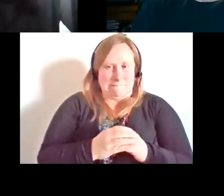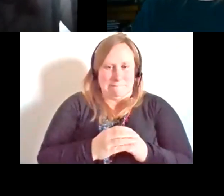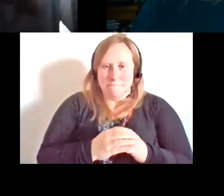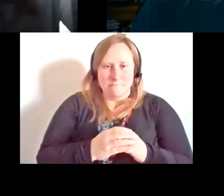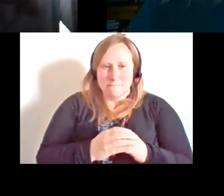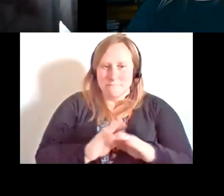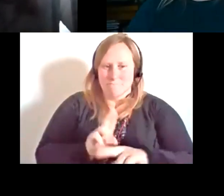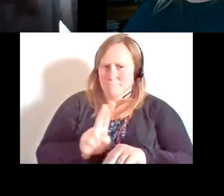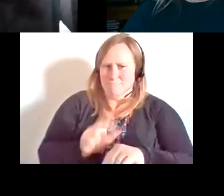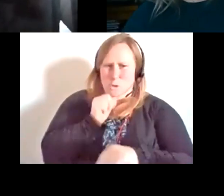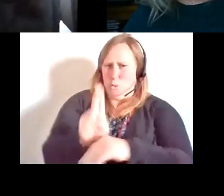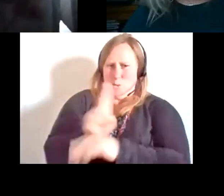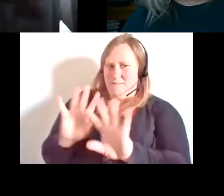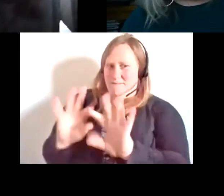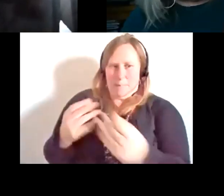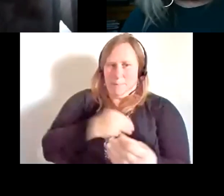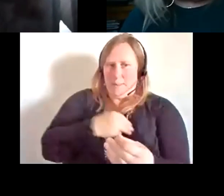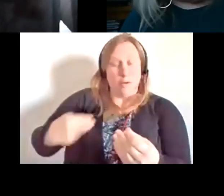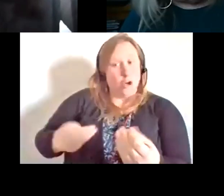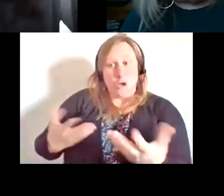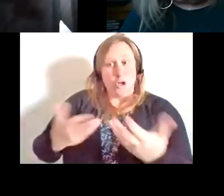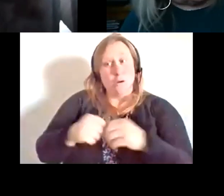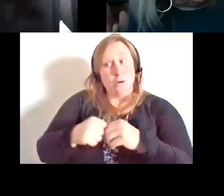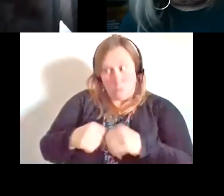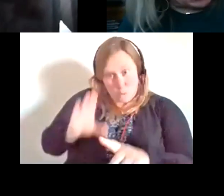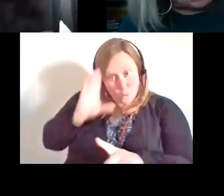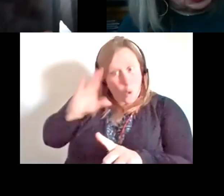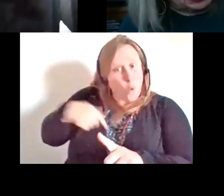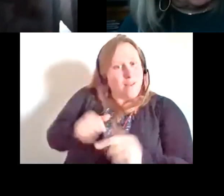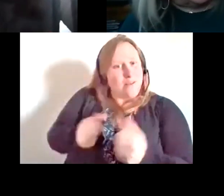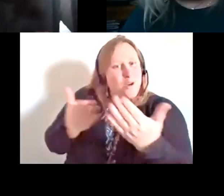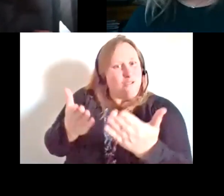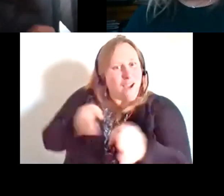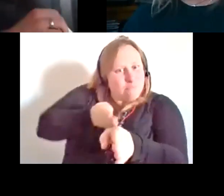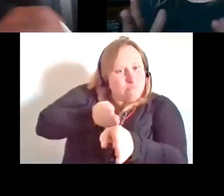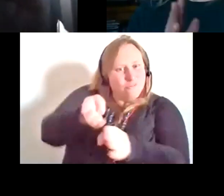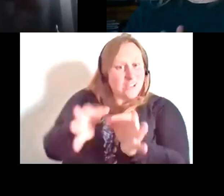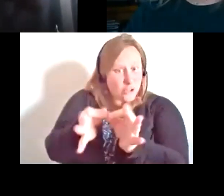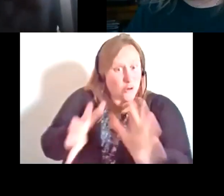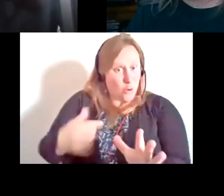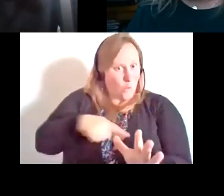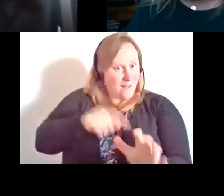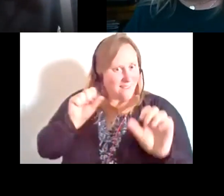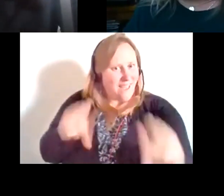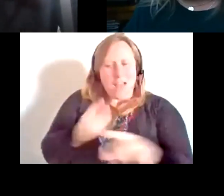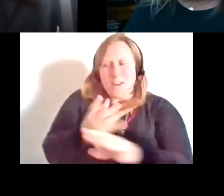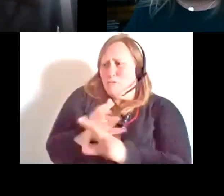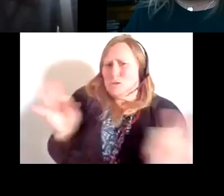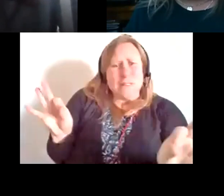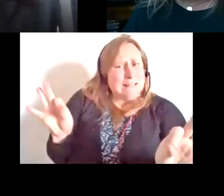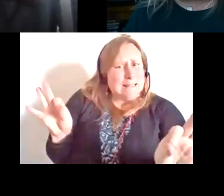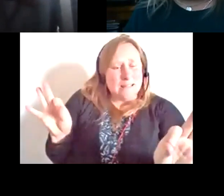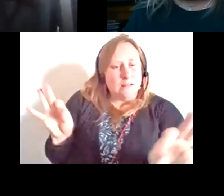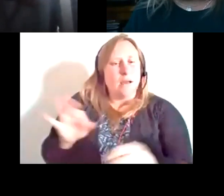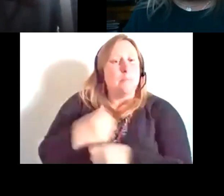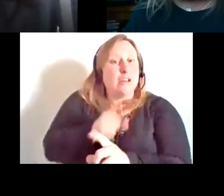And I would say, well, you know, we can provide an interpreter, a professional interpreter for you free of charge, make sure